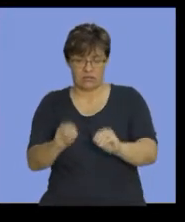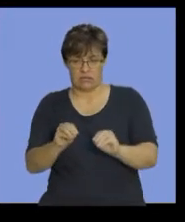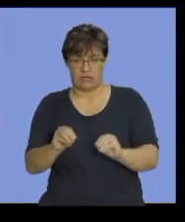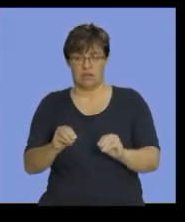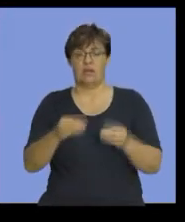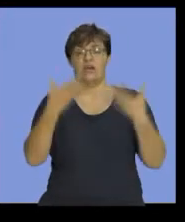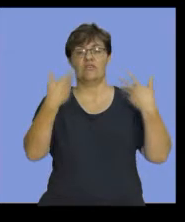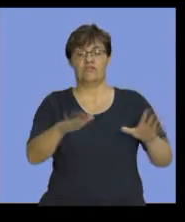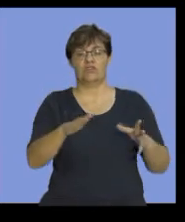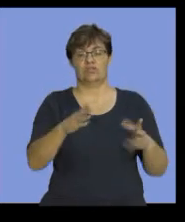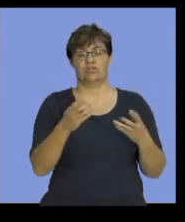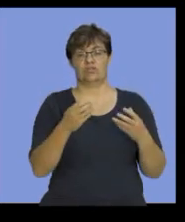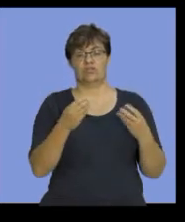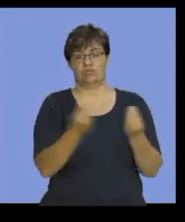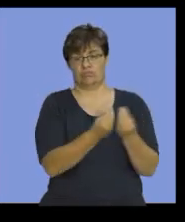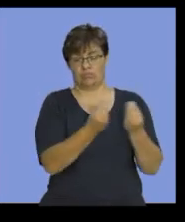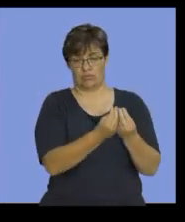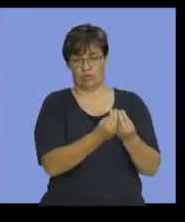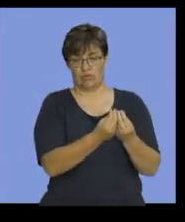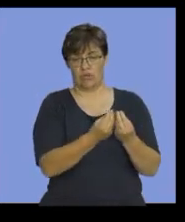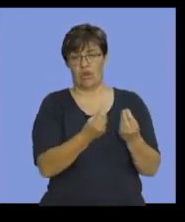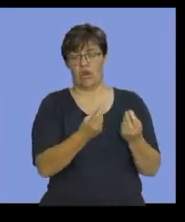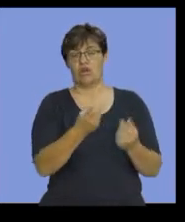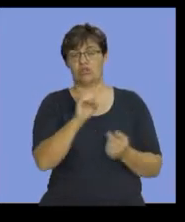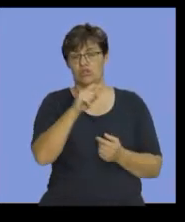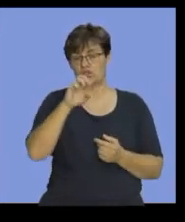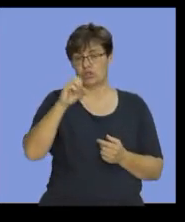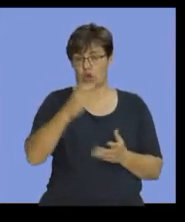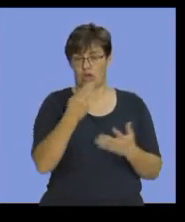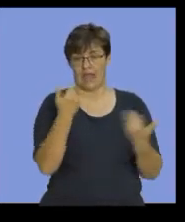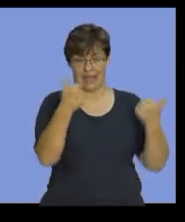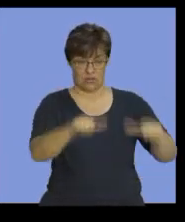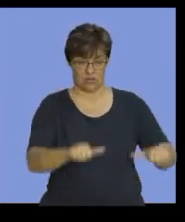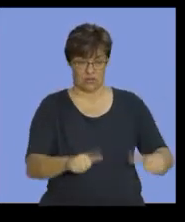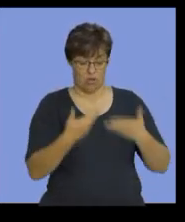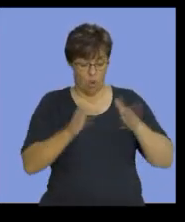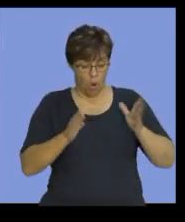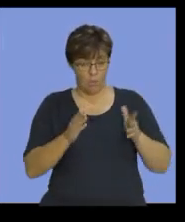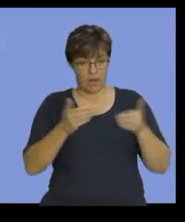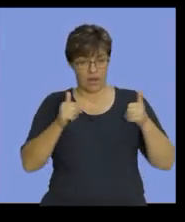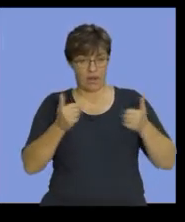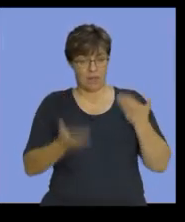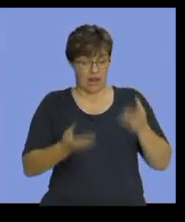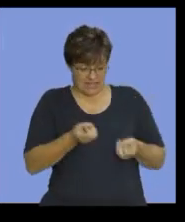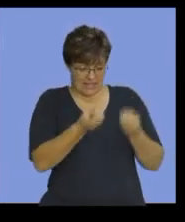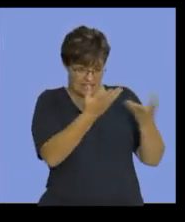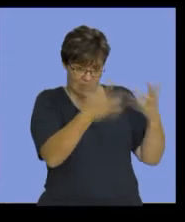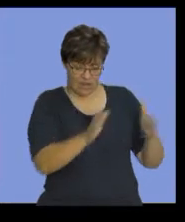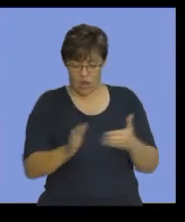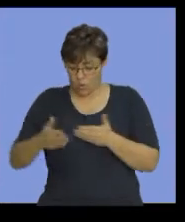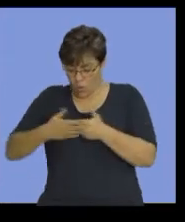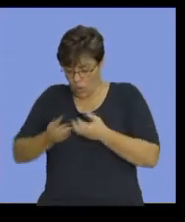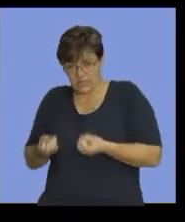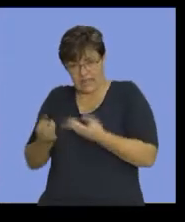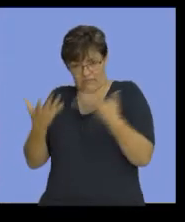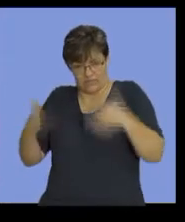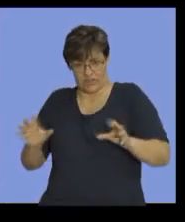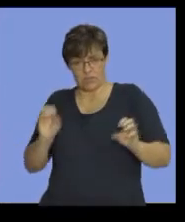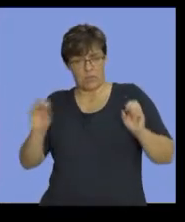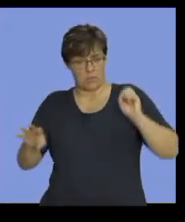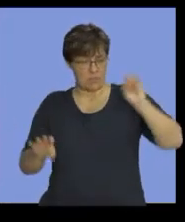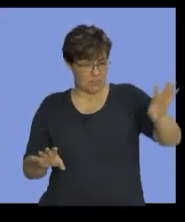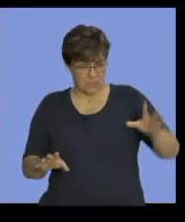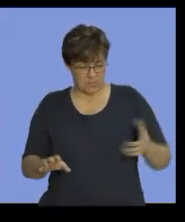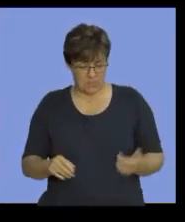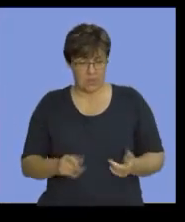finished goods stock account. Once again, opening balance is given, closing balance is given, right? I bring